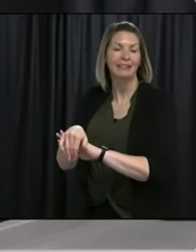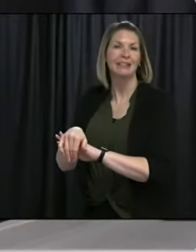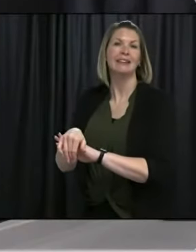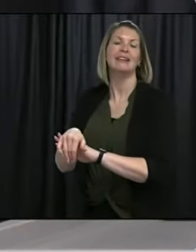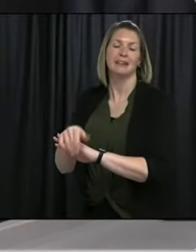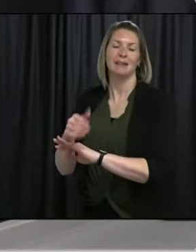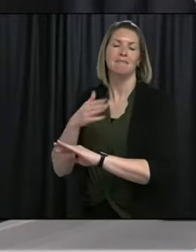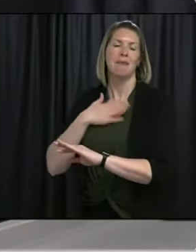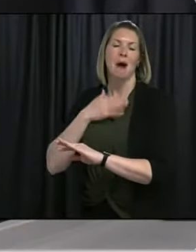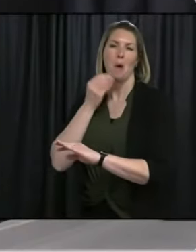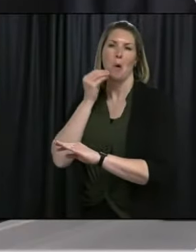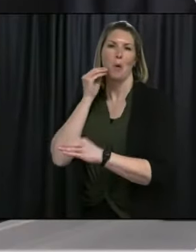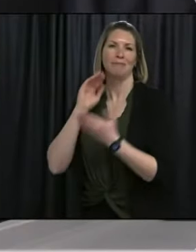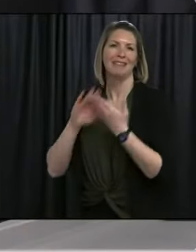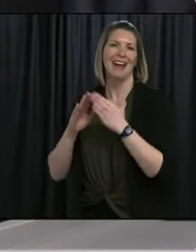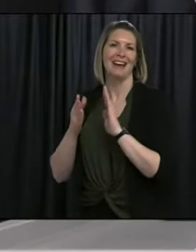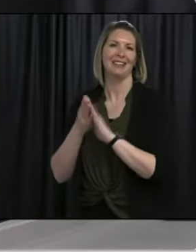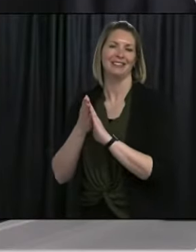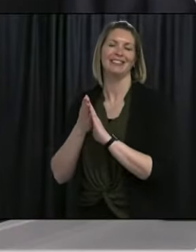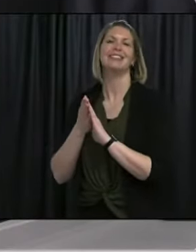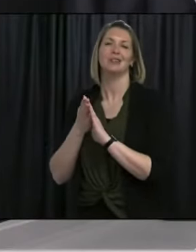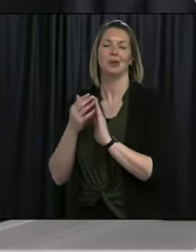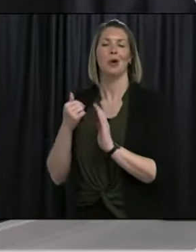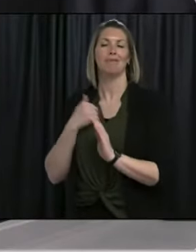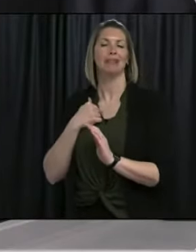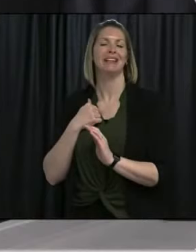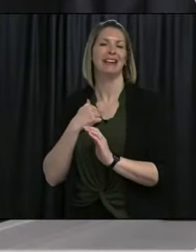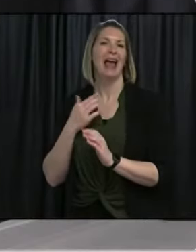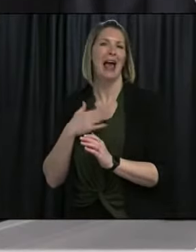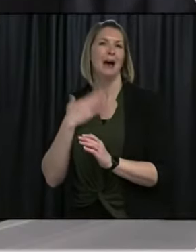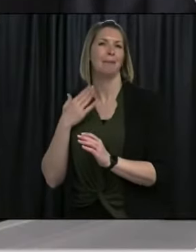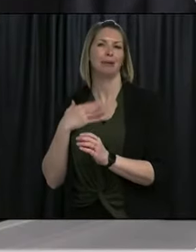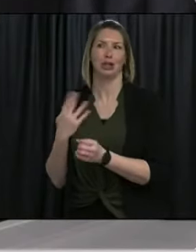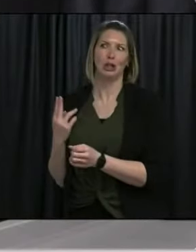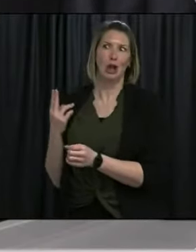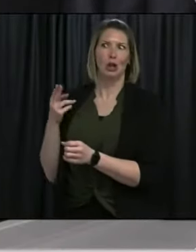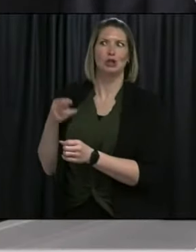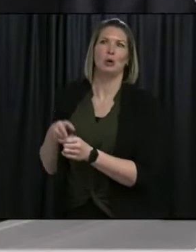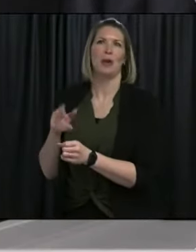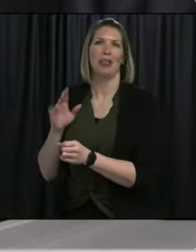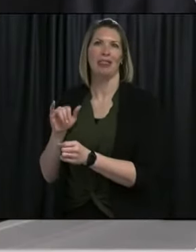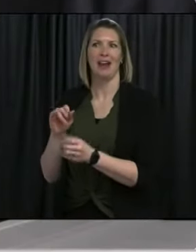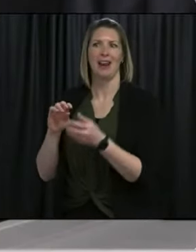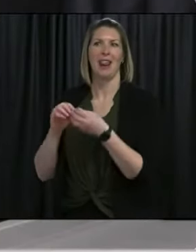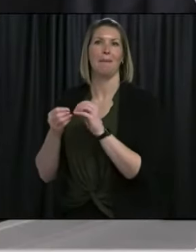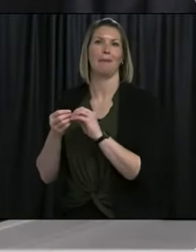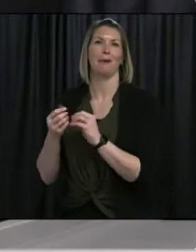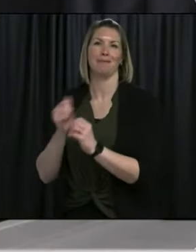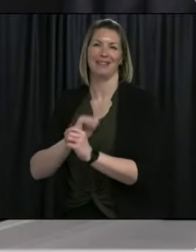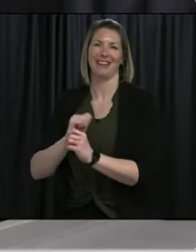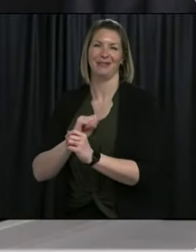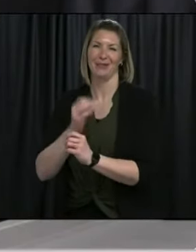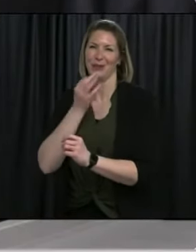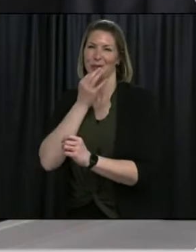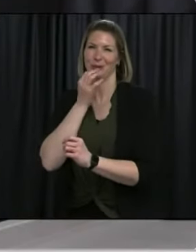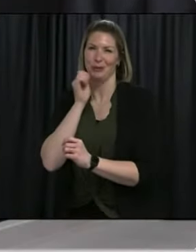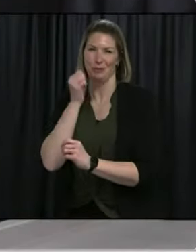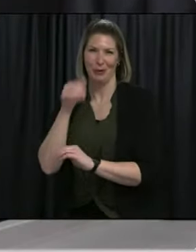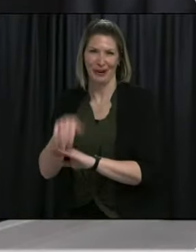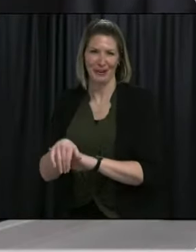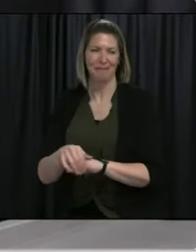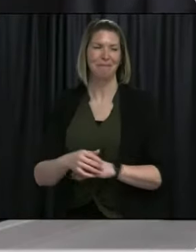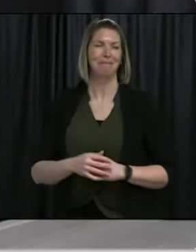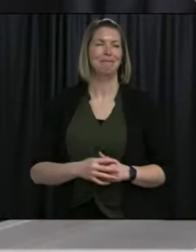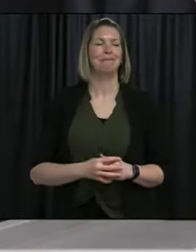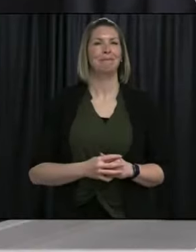So I, too, will get a chance to join that ever-increasing group. Again, travel is